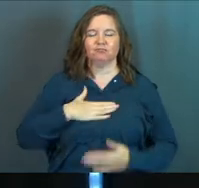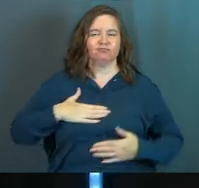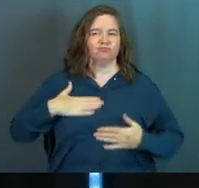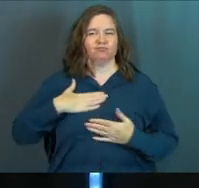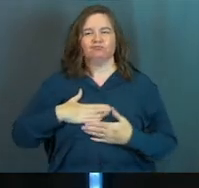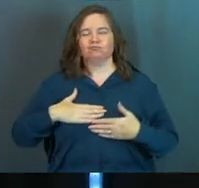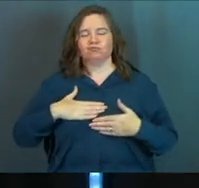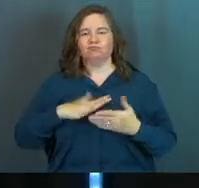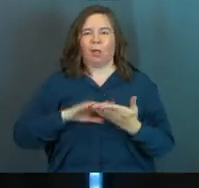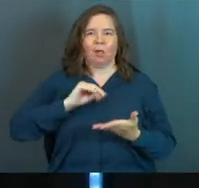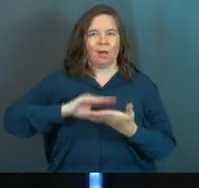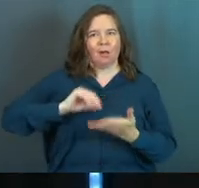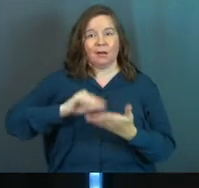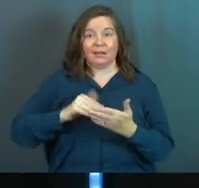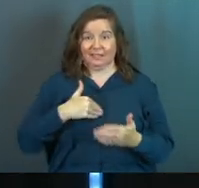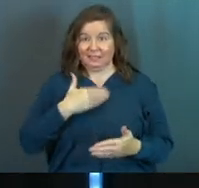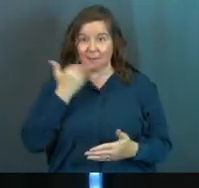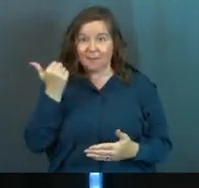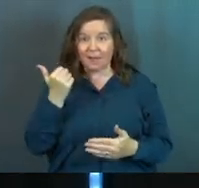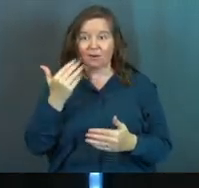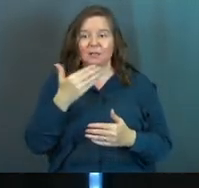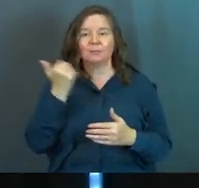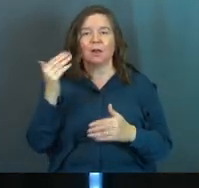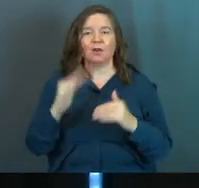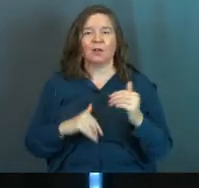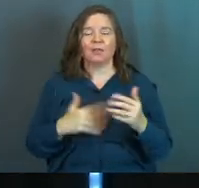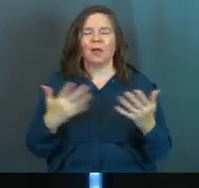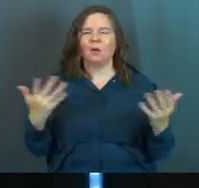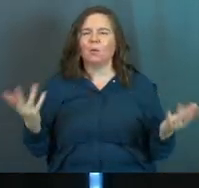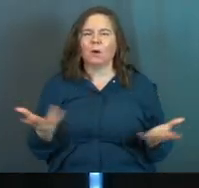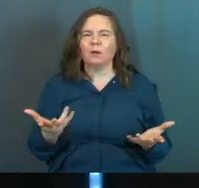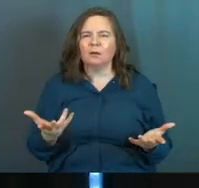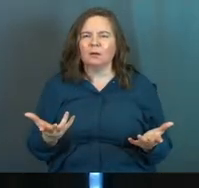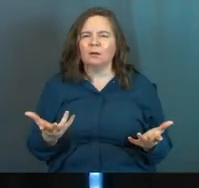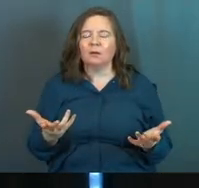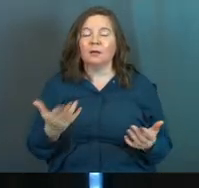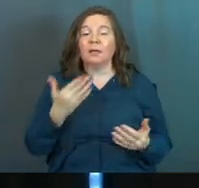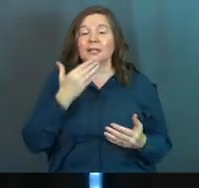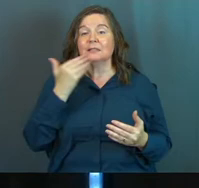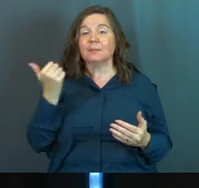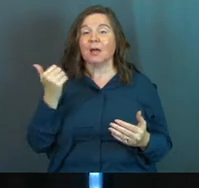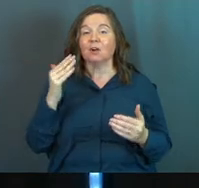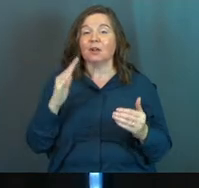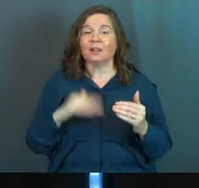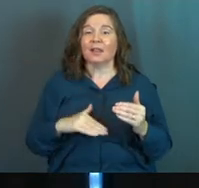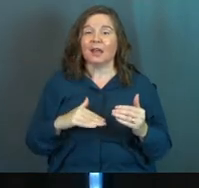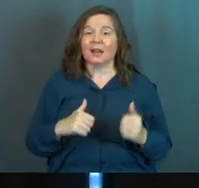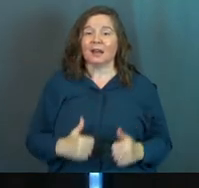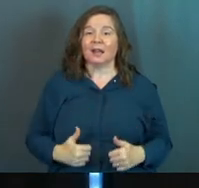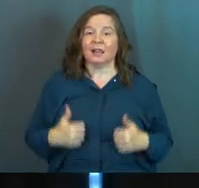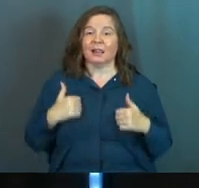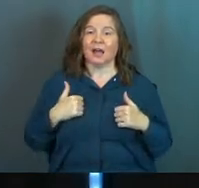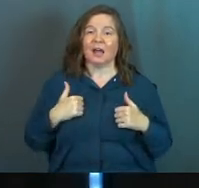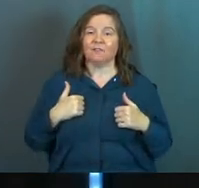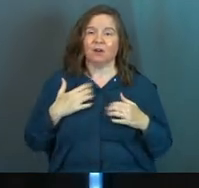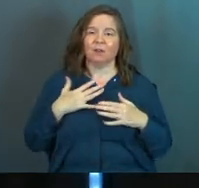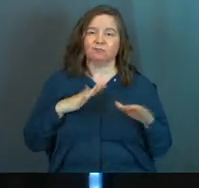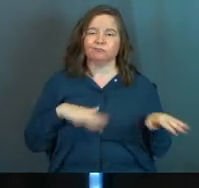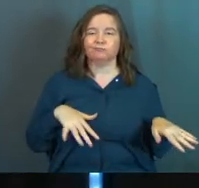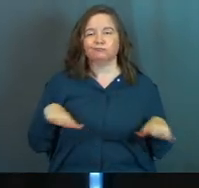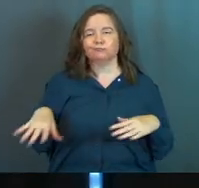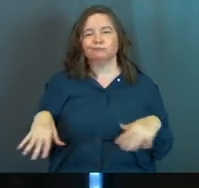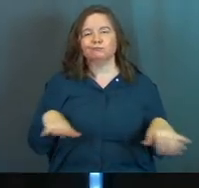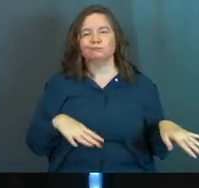actually an adventure that is better. It is better than what? It is better than a life of leisure.